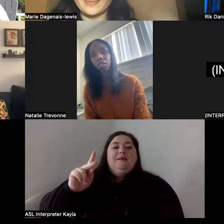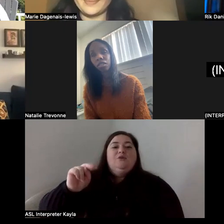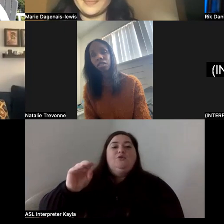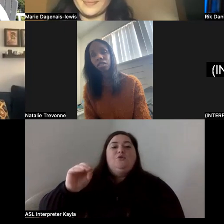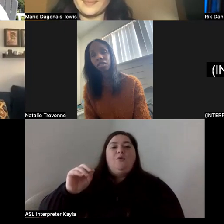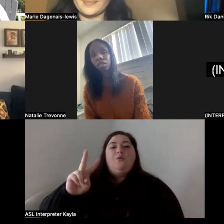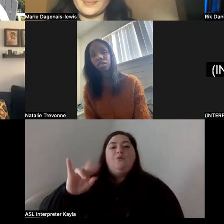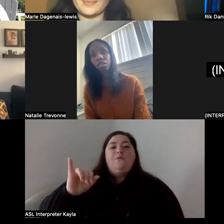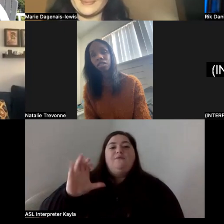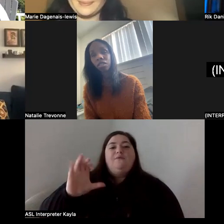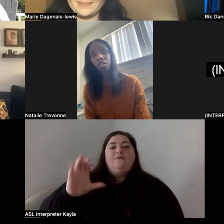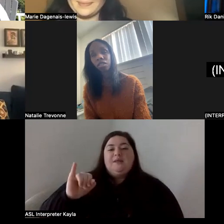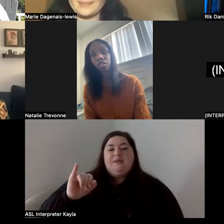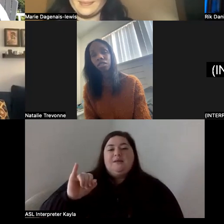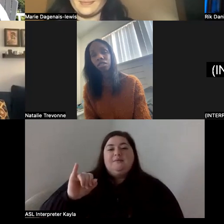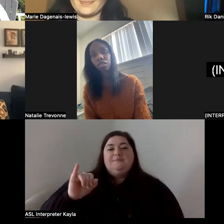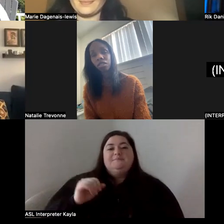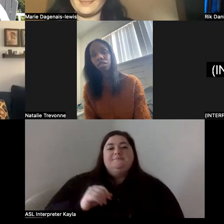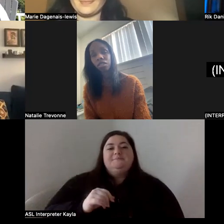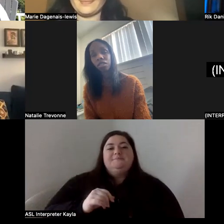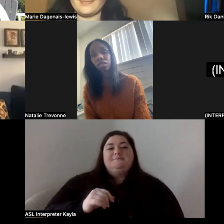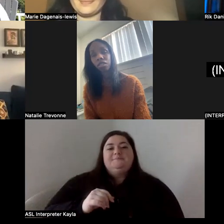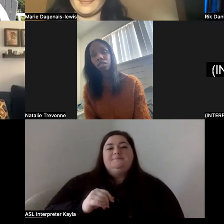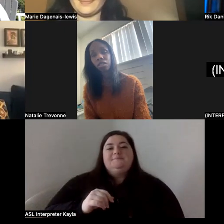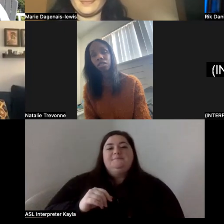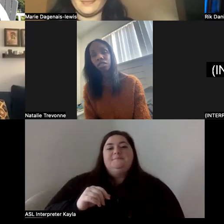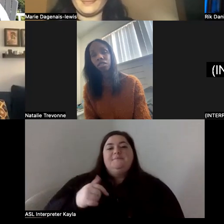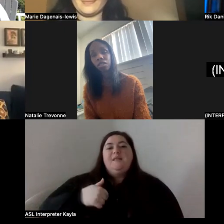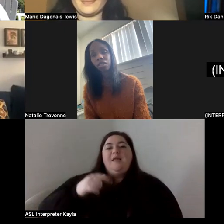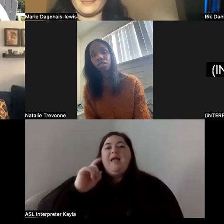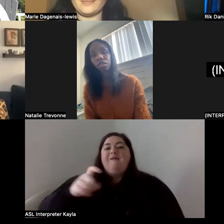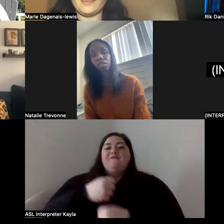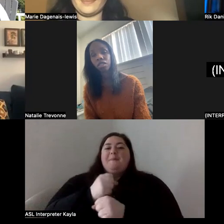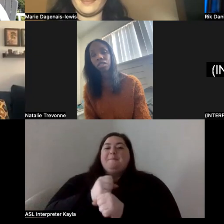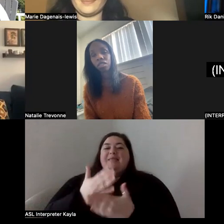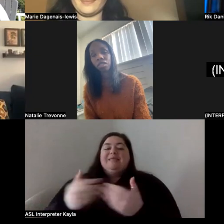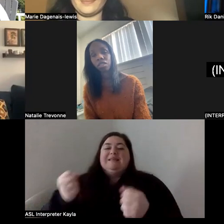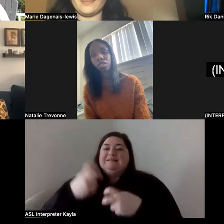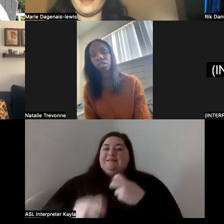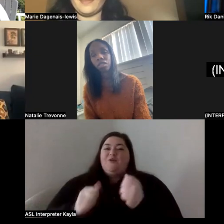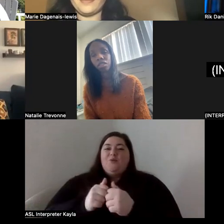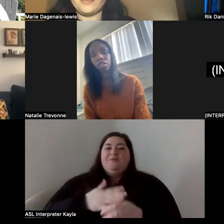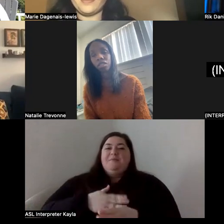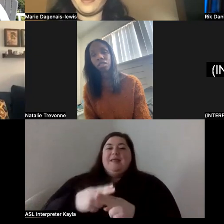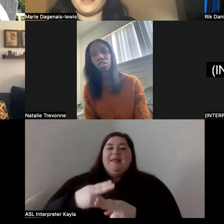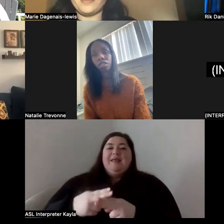It's Nick, N-I-C, no K, and then Novicki. I got to make things difficult. Hey,